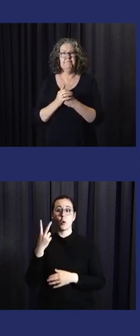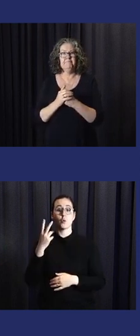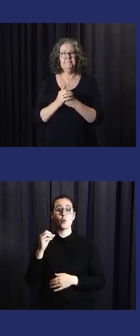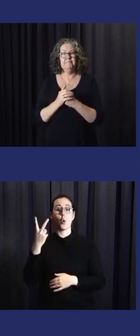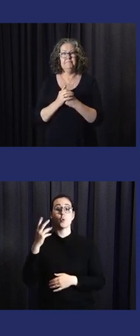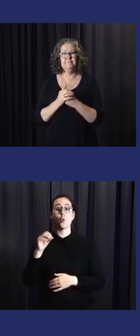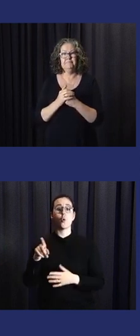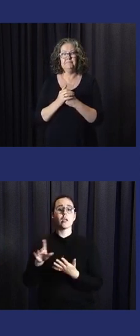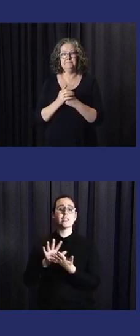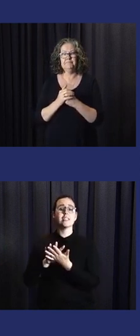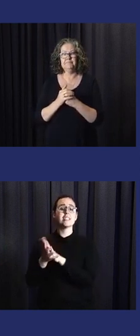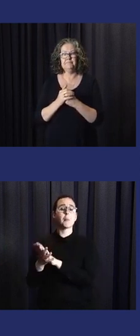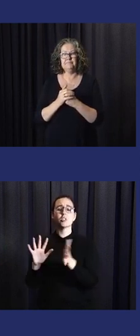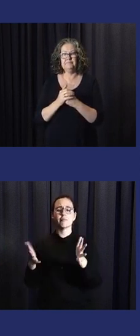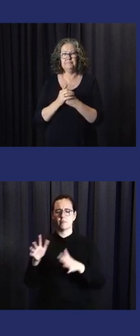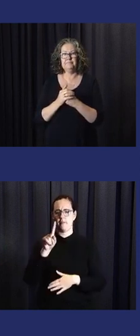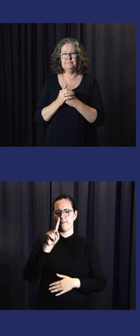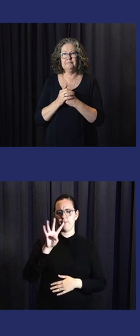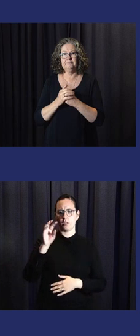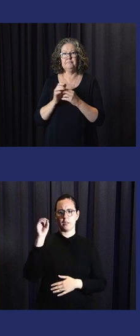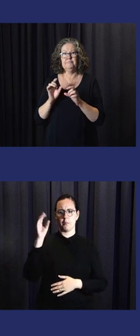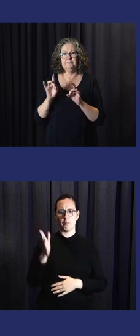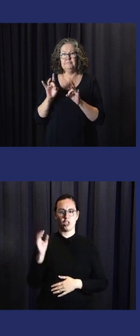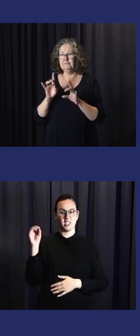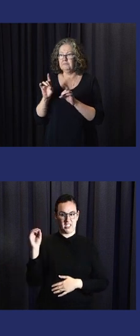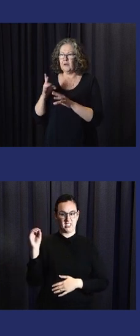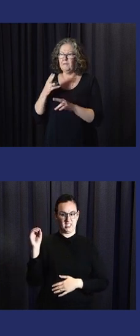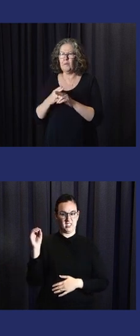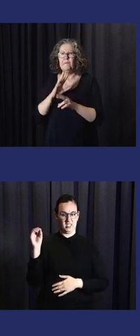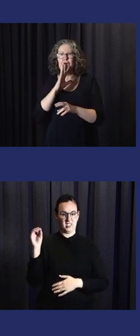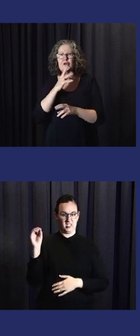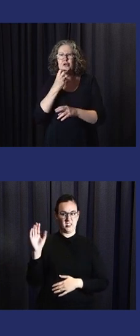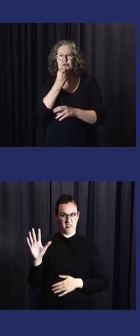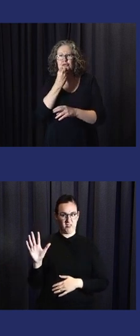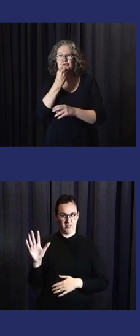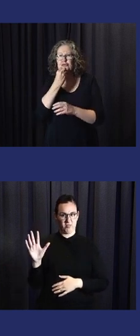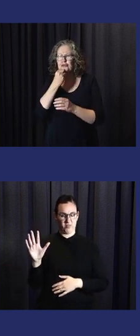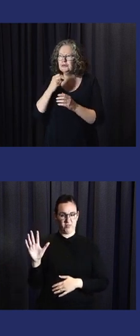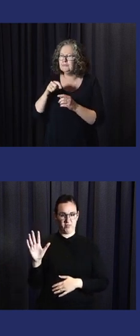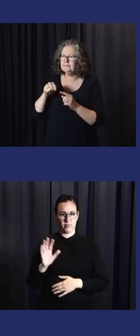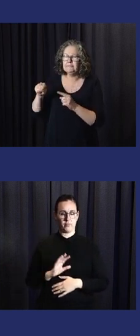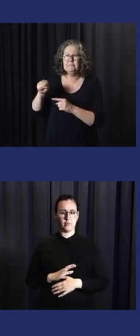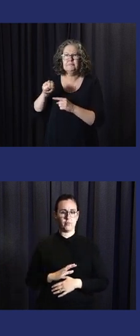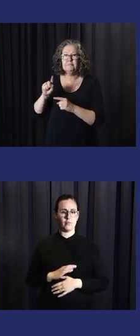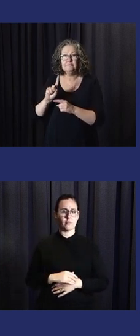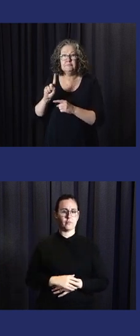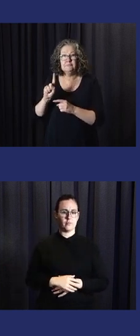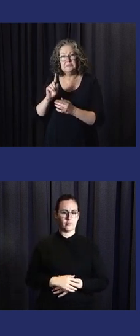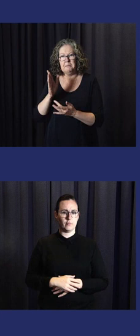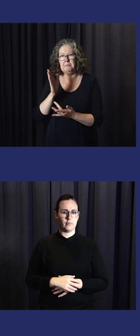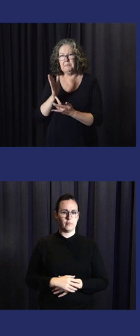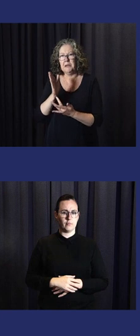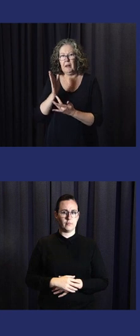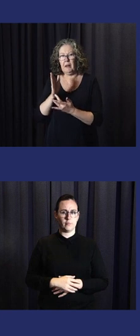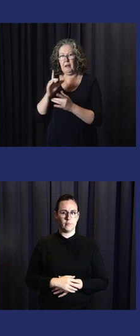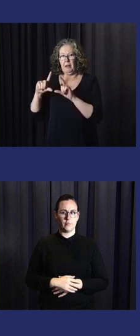And also, the damage for the fruity and